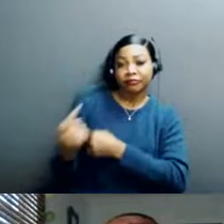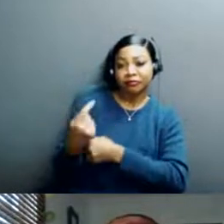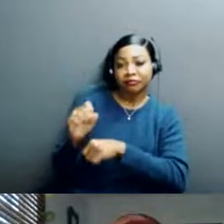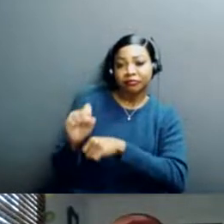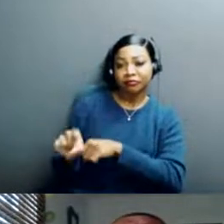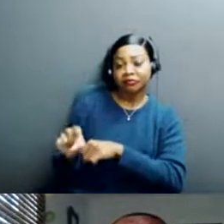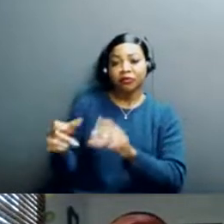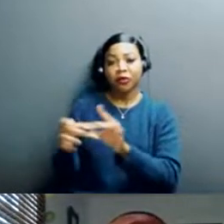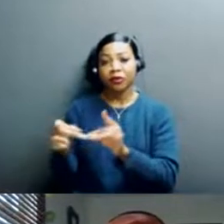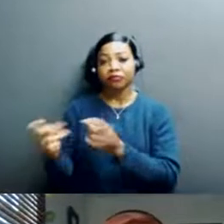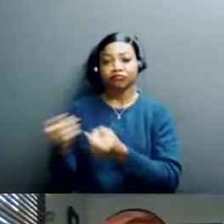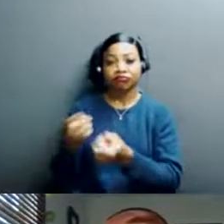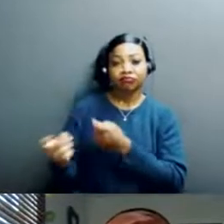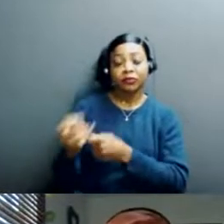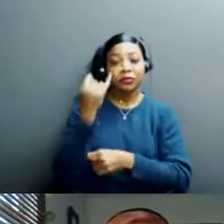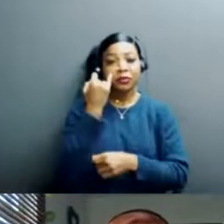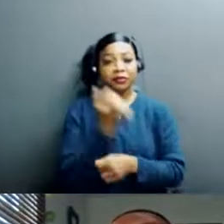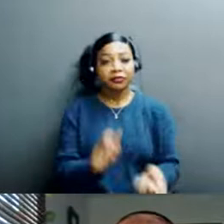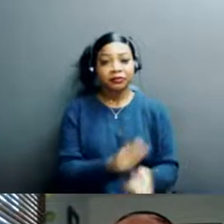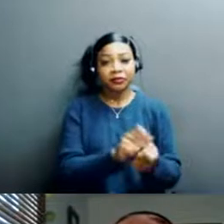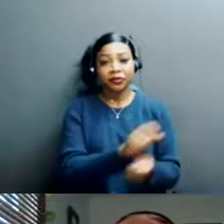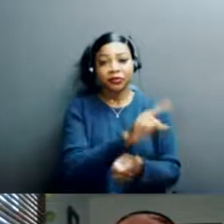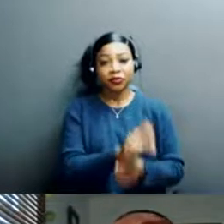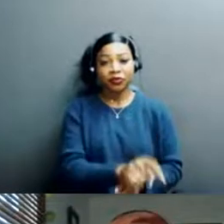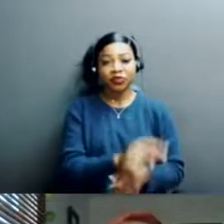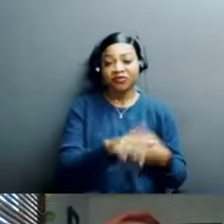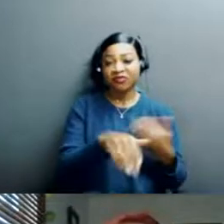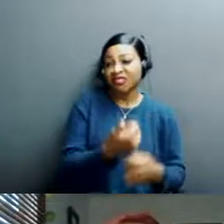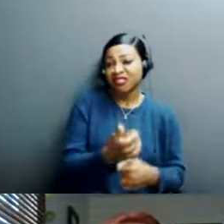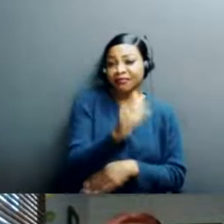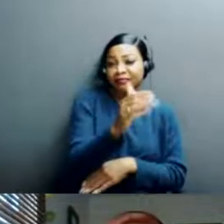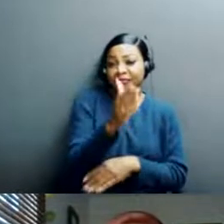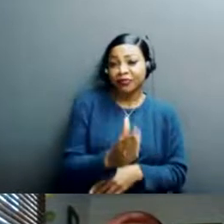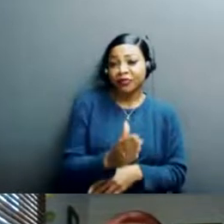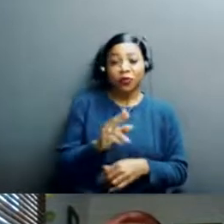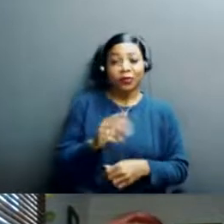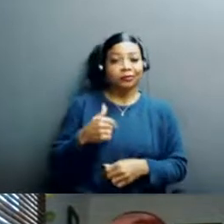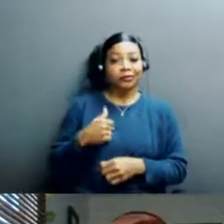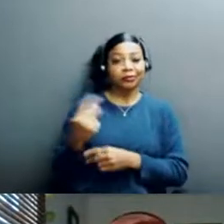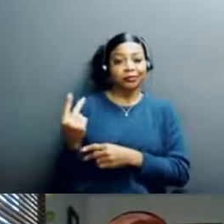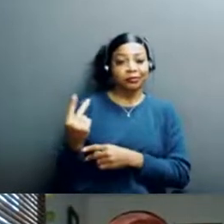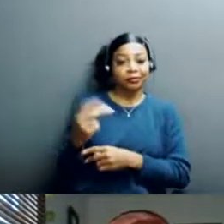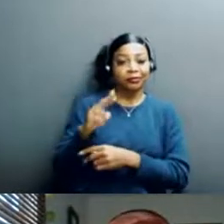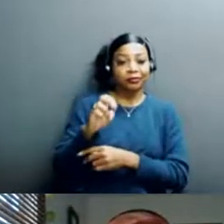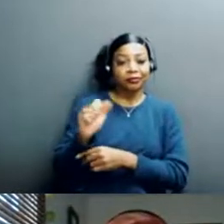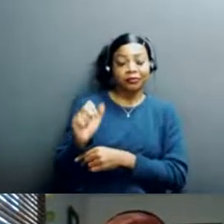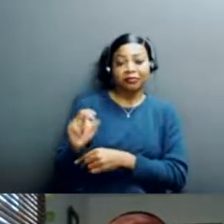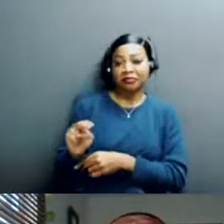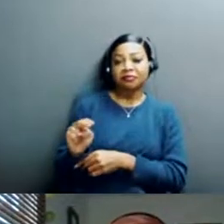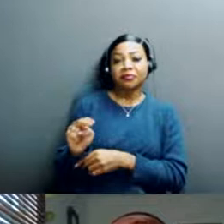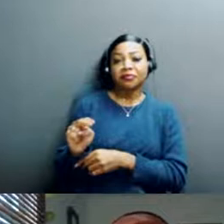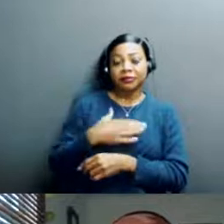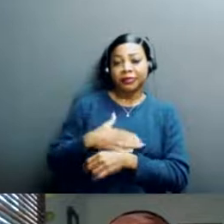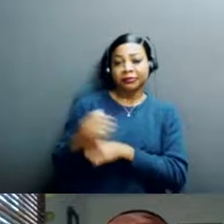you have specific questions for our presenters or Reanne and I, please use the Q&A box that will help us keep track of everything,